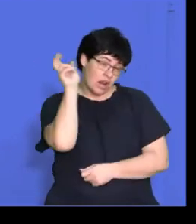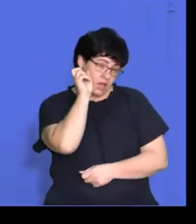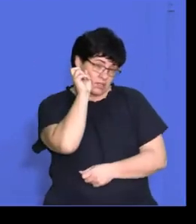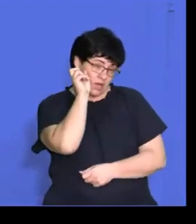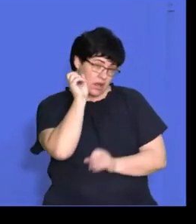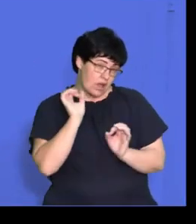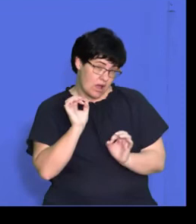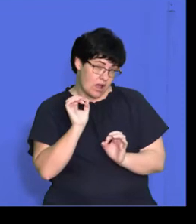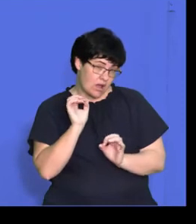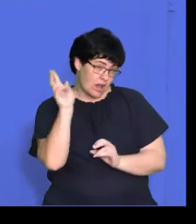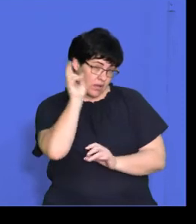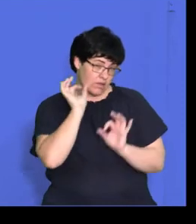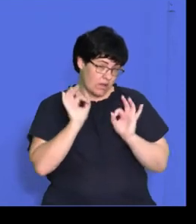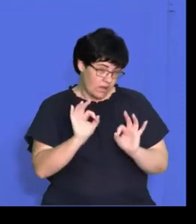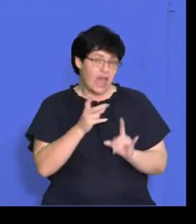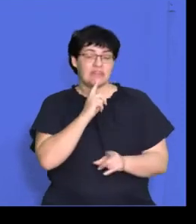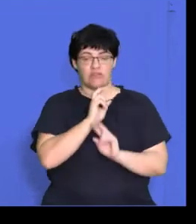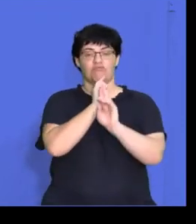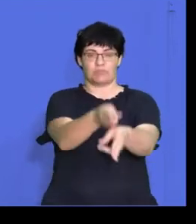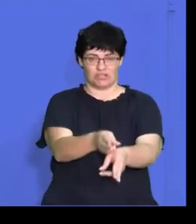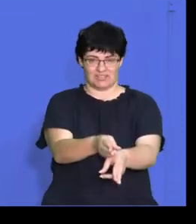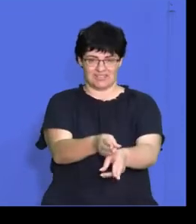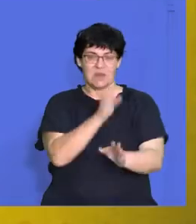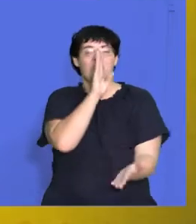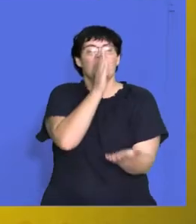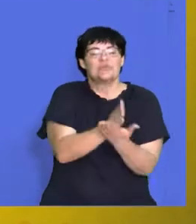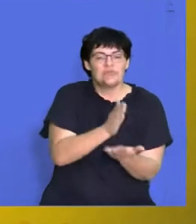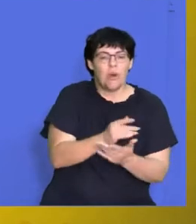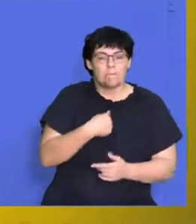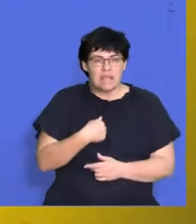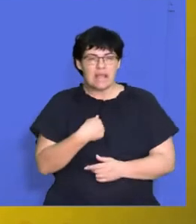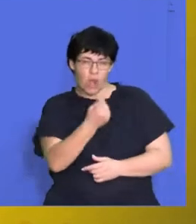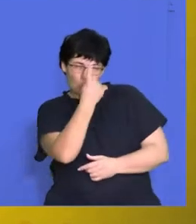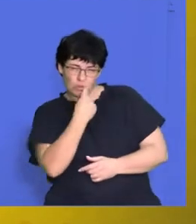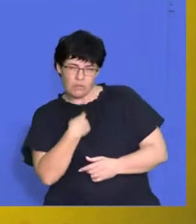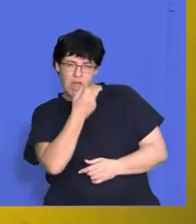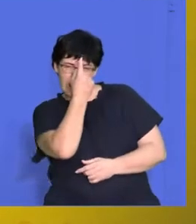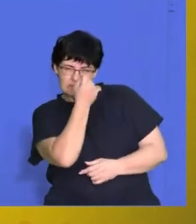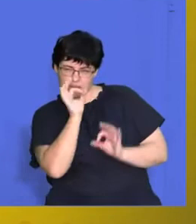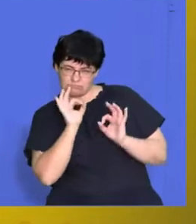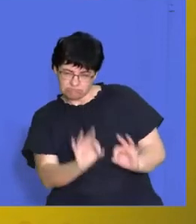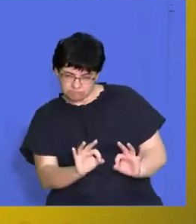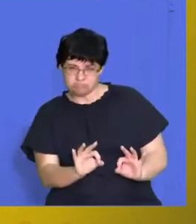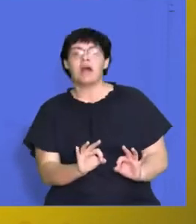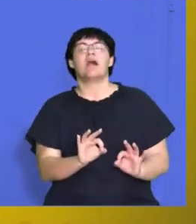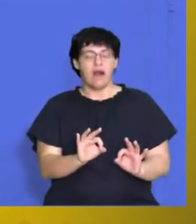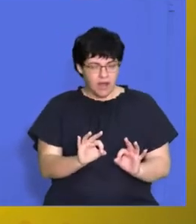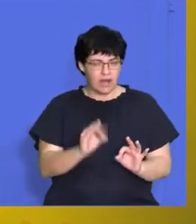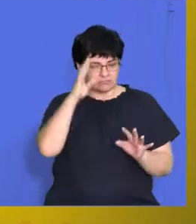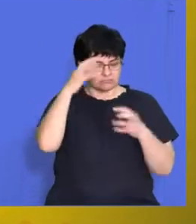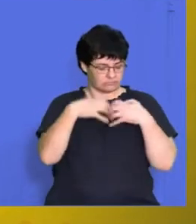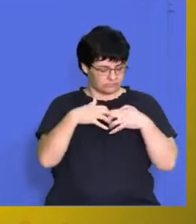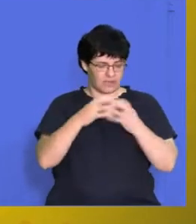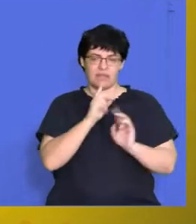responding. All right, so you have to make sure that you understand what they're actually asking from you. All right,